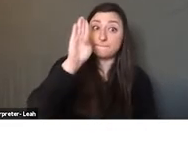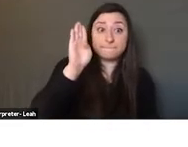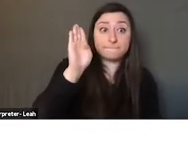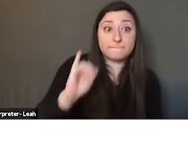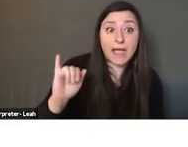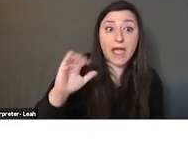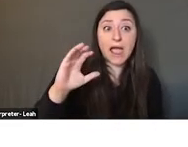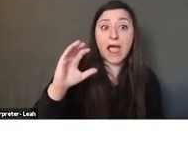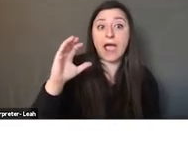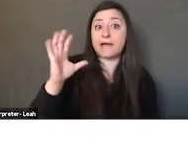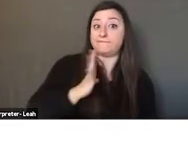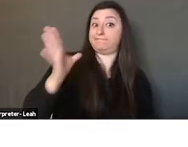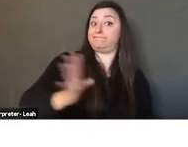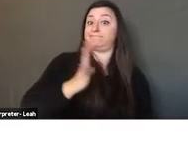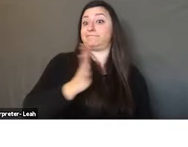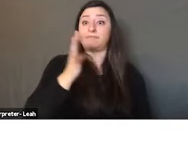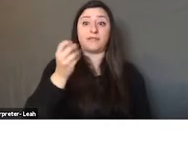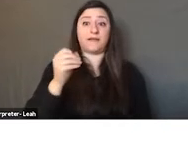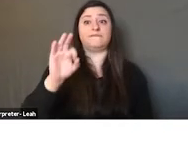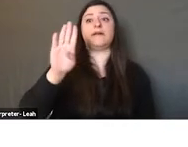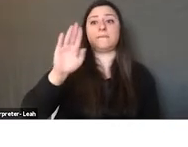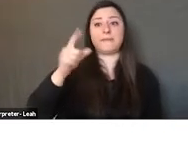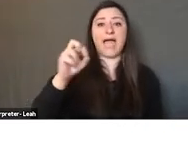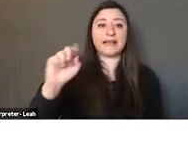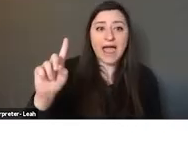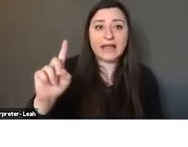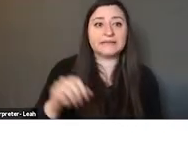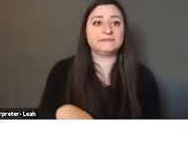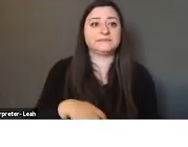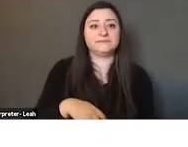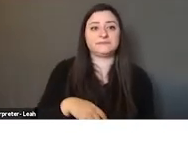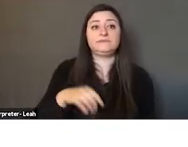Baghdad when it was the richest city in the world. Also, there are recipes